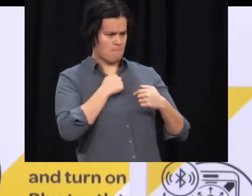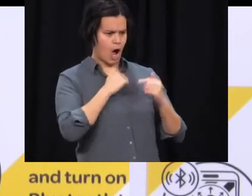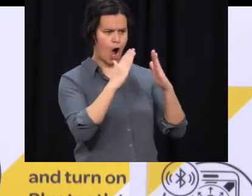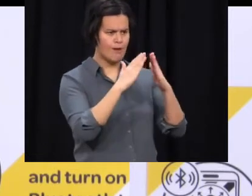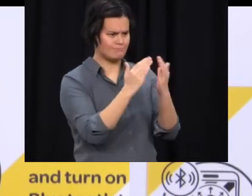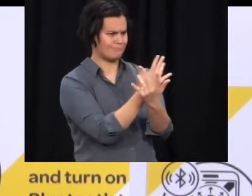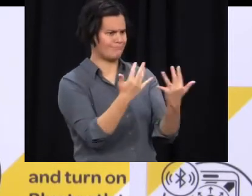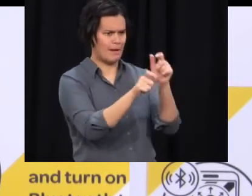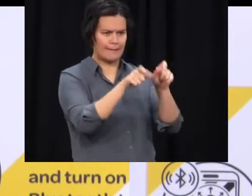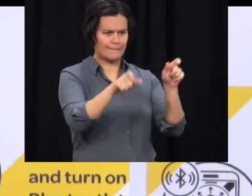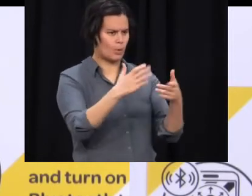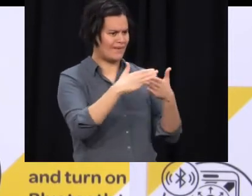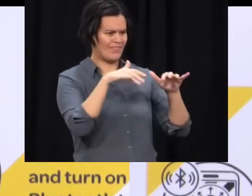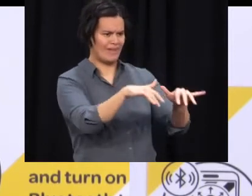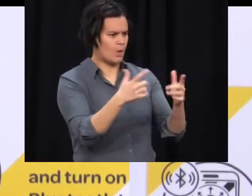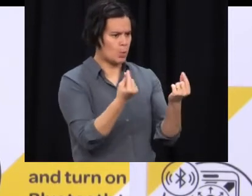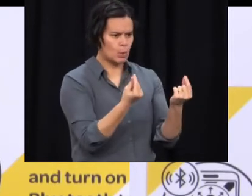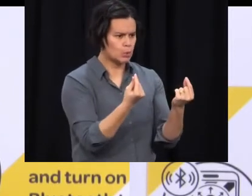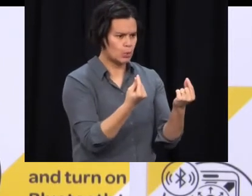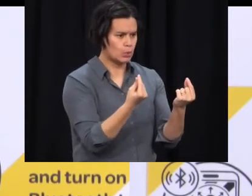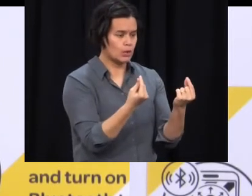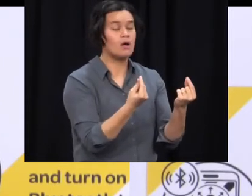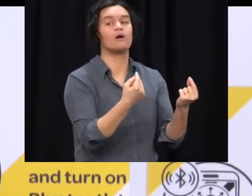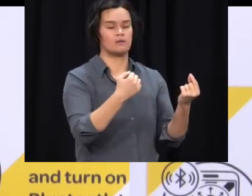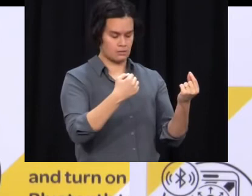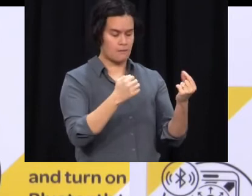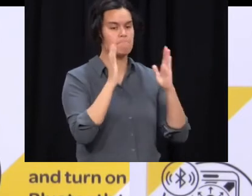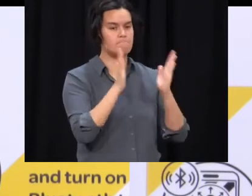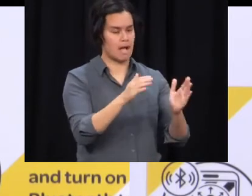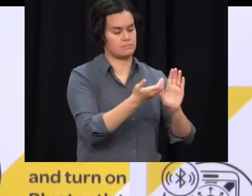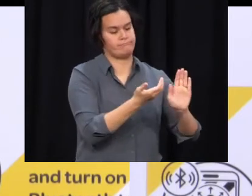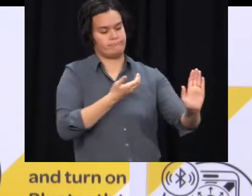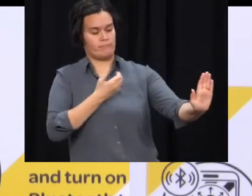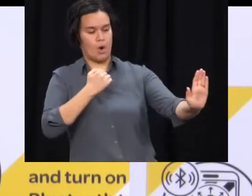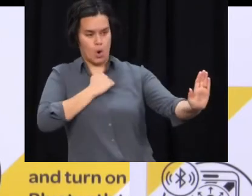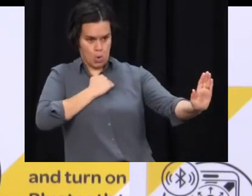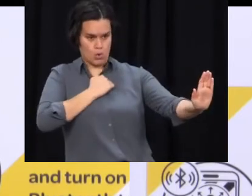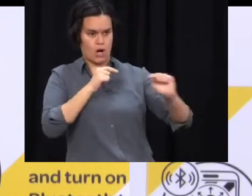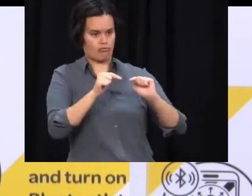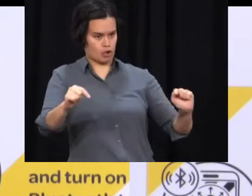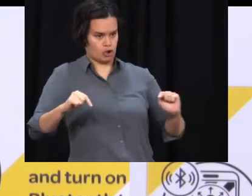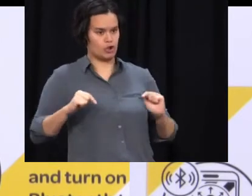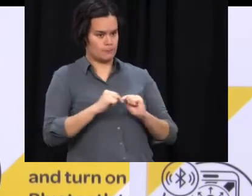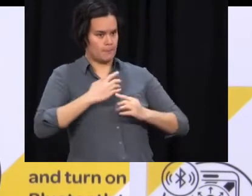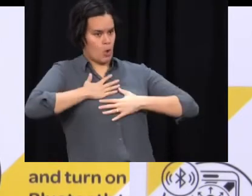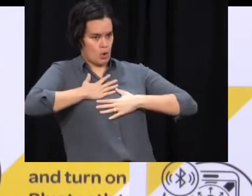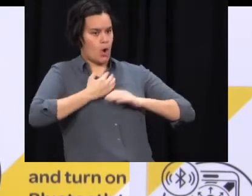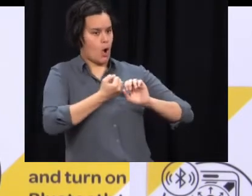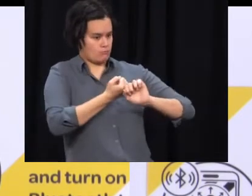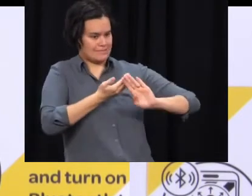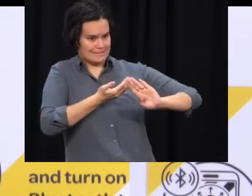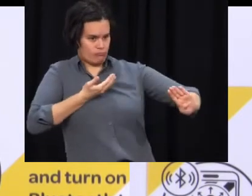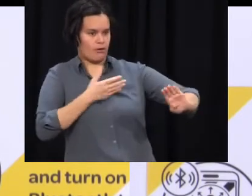the household going about business or the entire household needs to essentially self-isolate and not leave until that person gets their test back?